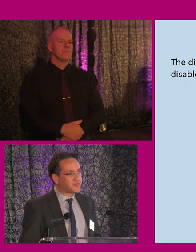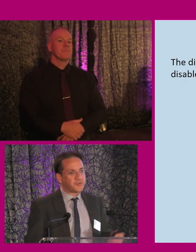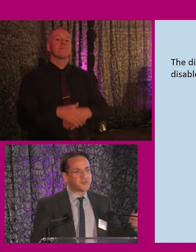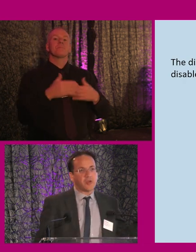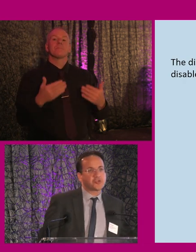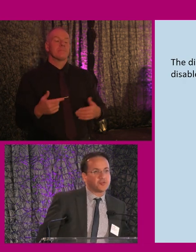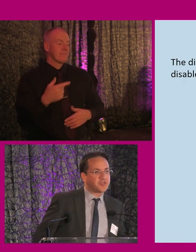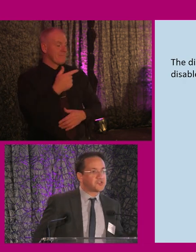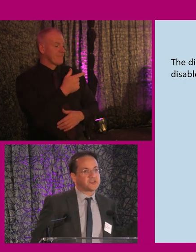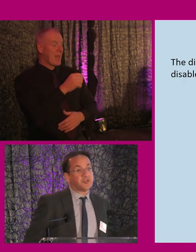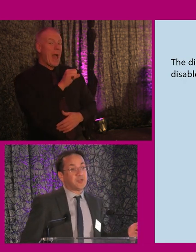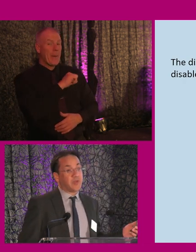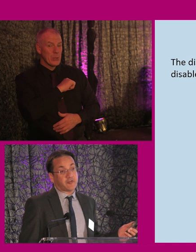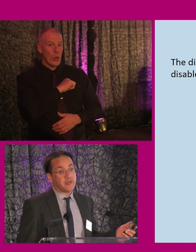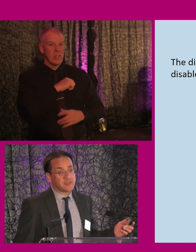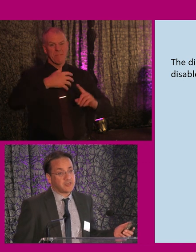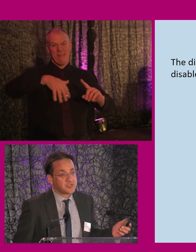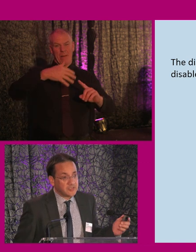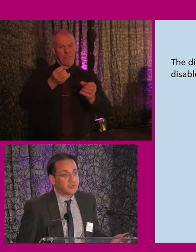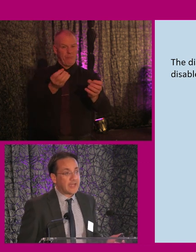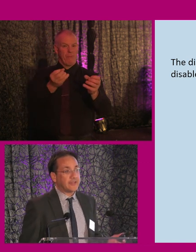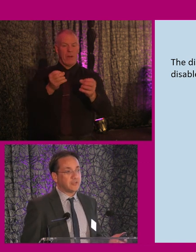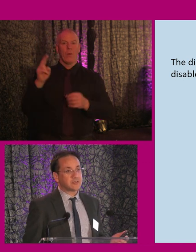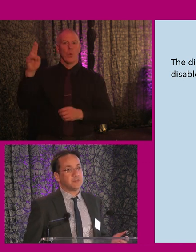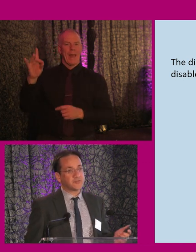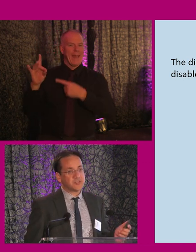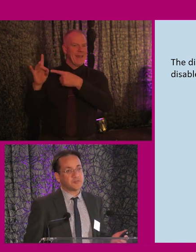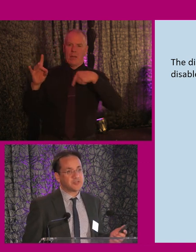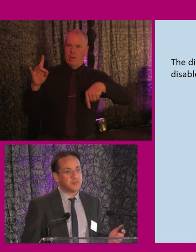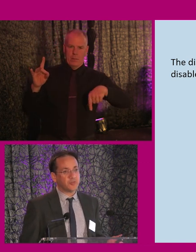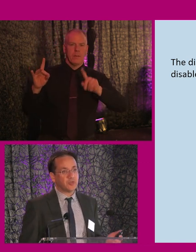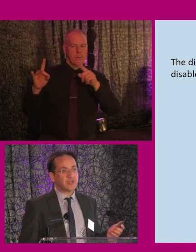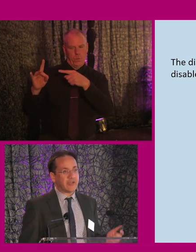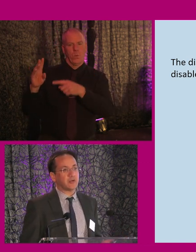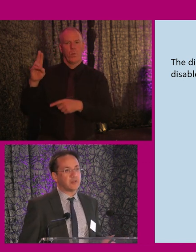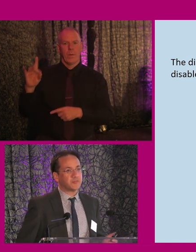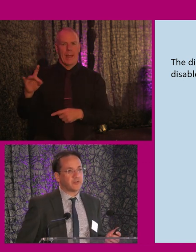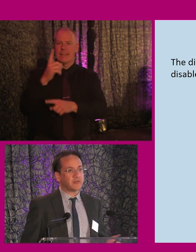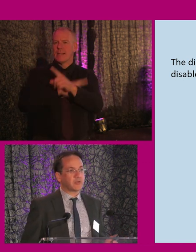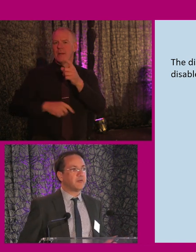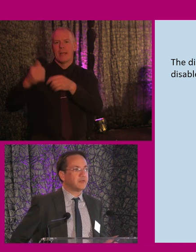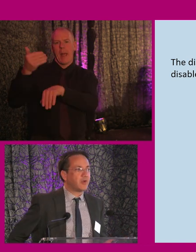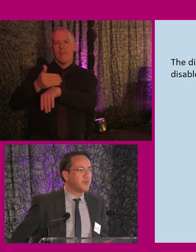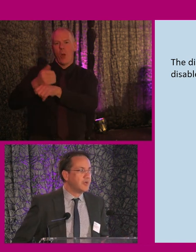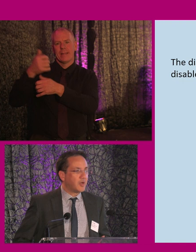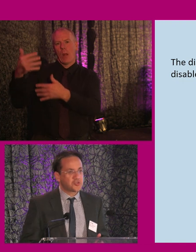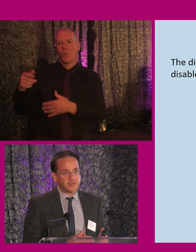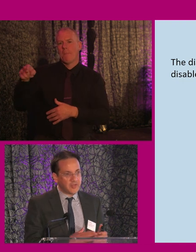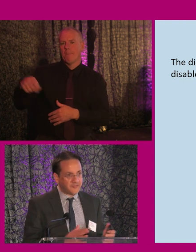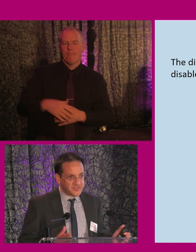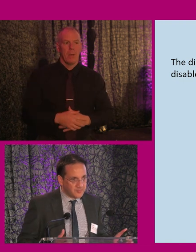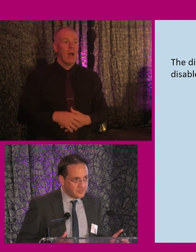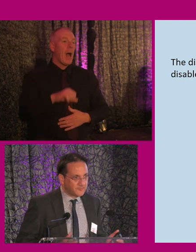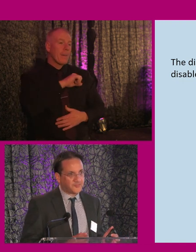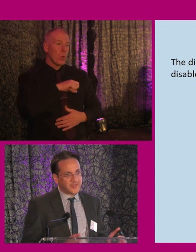by way of start, this is, I'm sure this is just a little bit of background in terms of the UK, in terms of disability employment outcomes at the current time. I'm sure